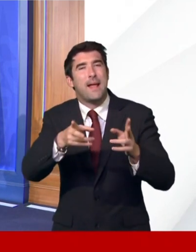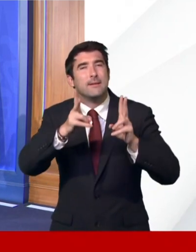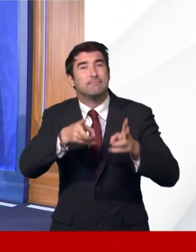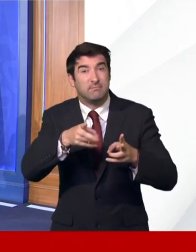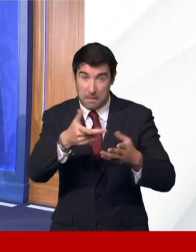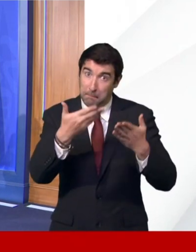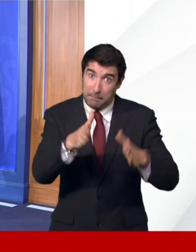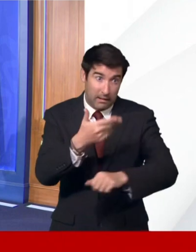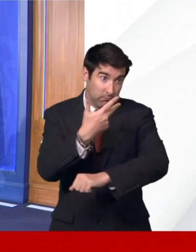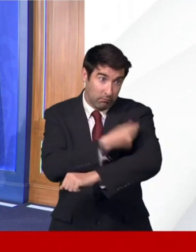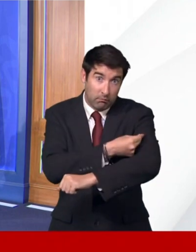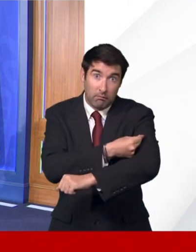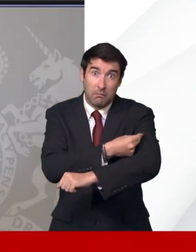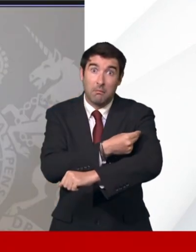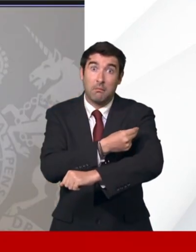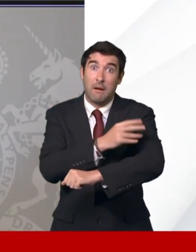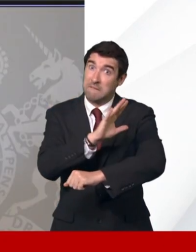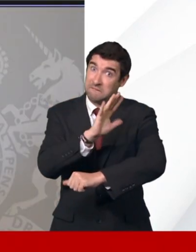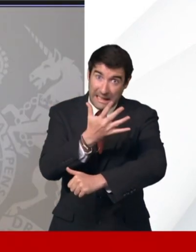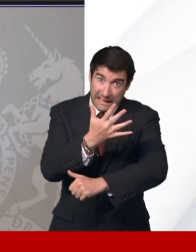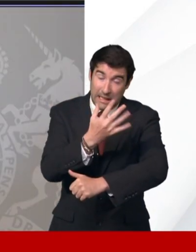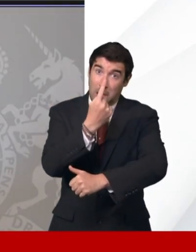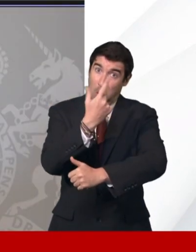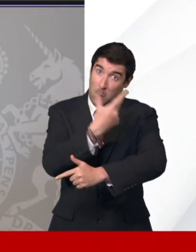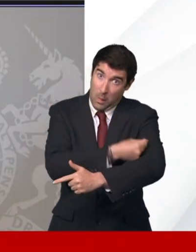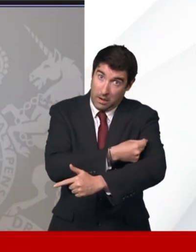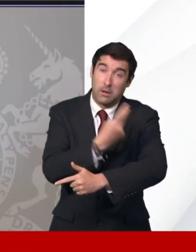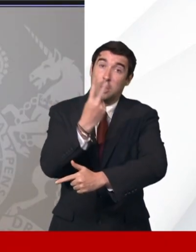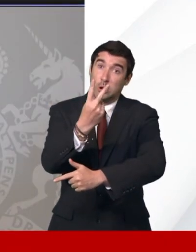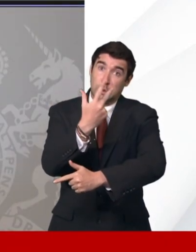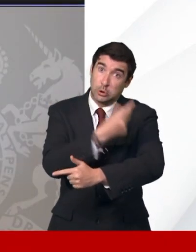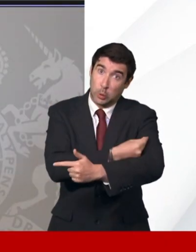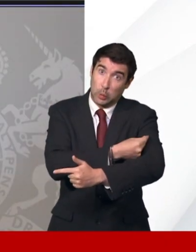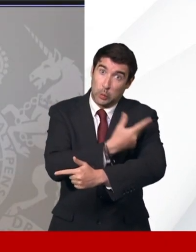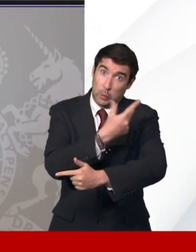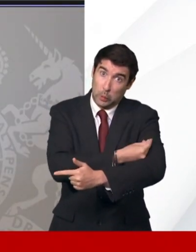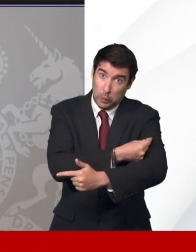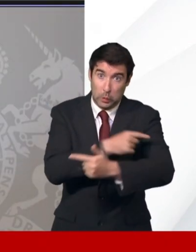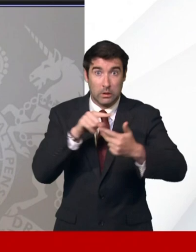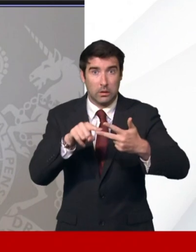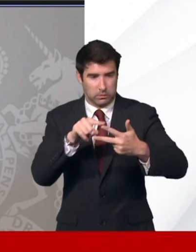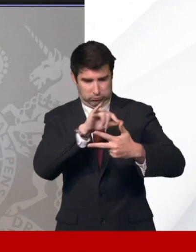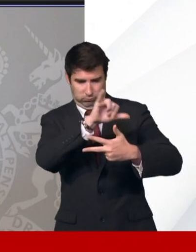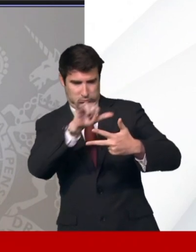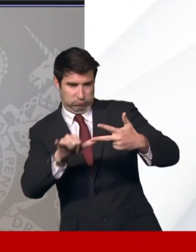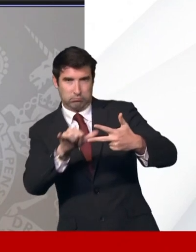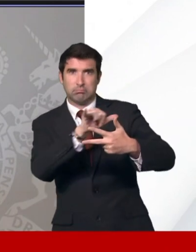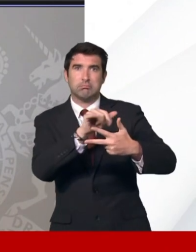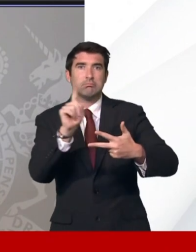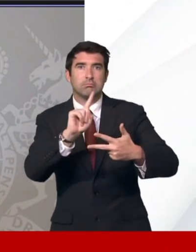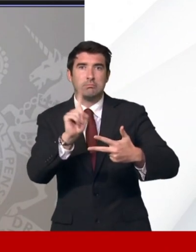Right, that is a very good question. think sadly the number of COVID cases that have